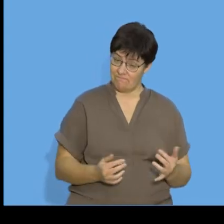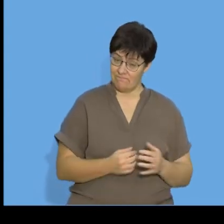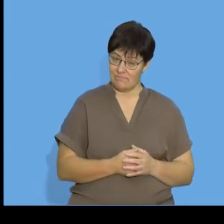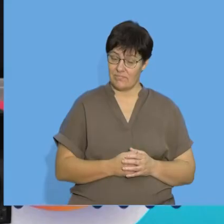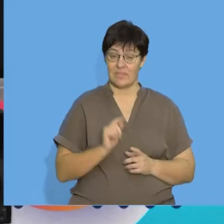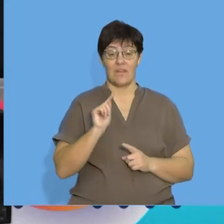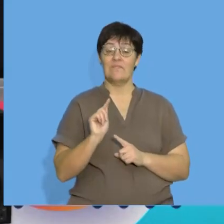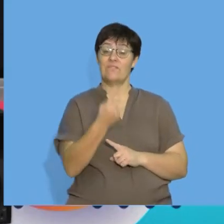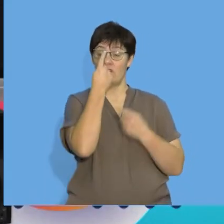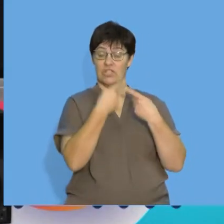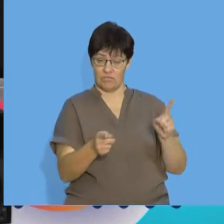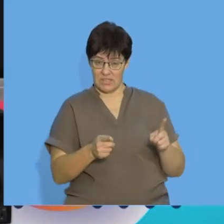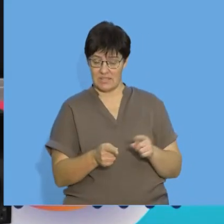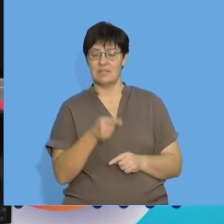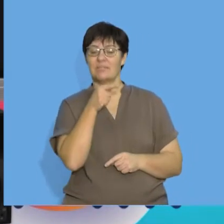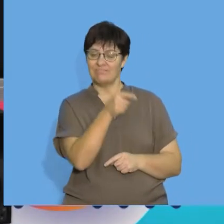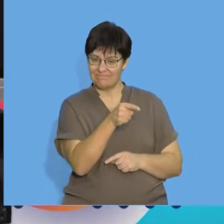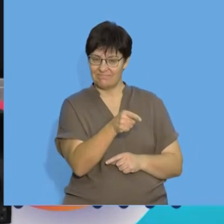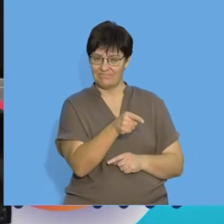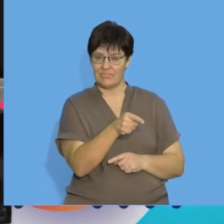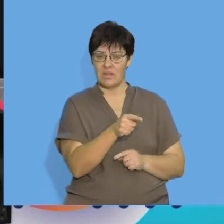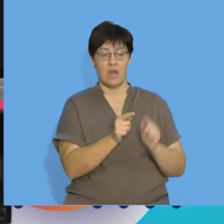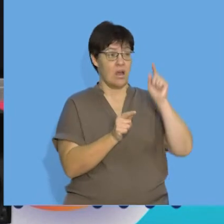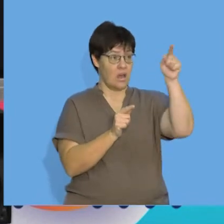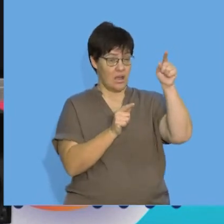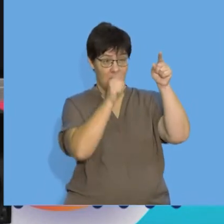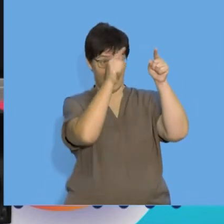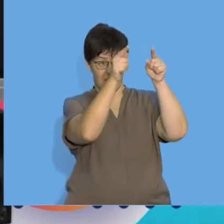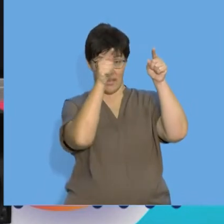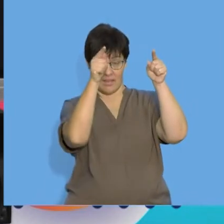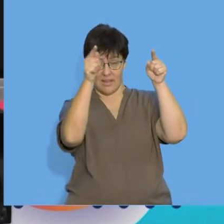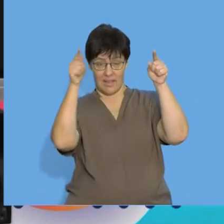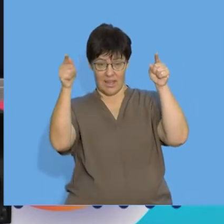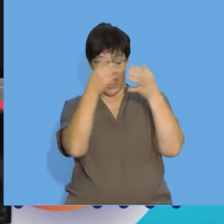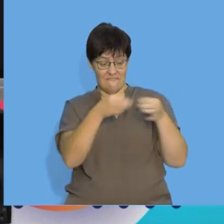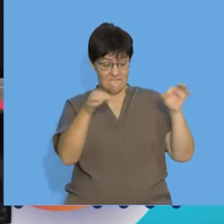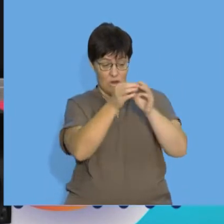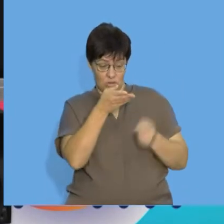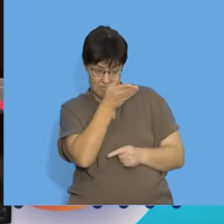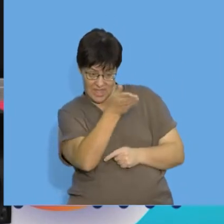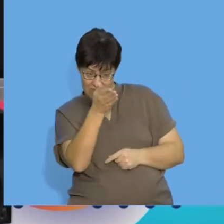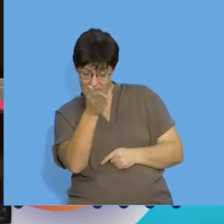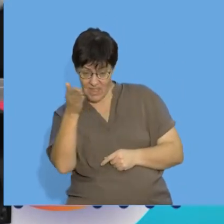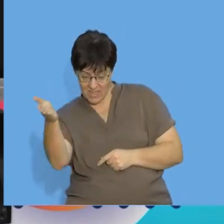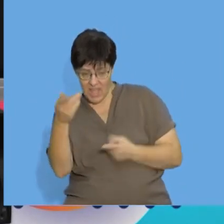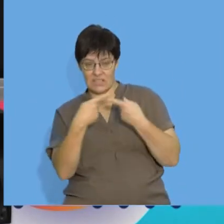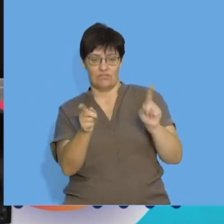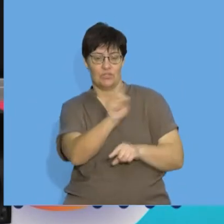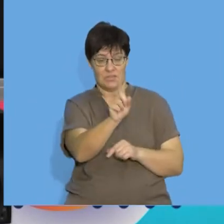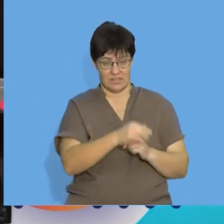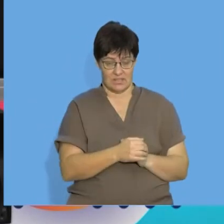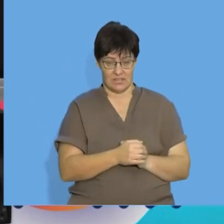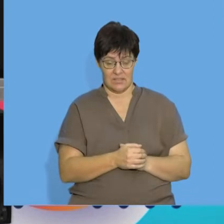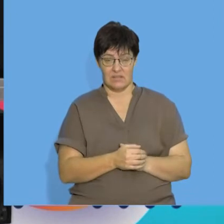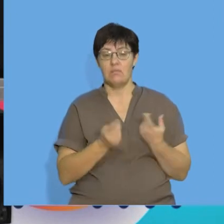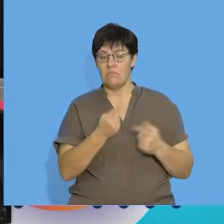So, first differences are the differences between the presented values in your pattern. So, if I